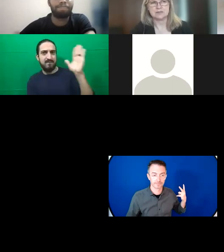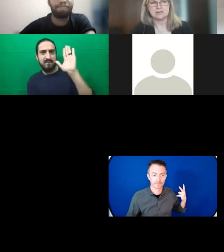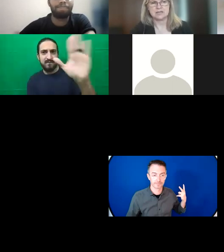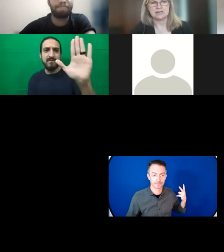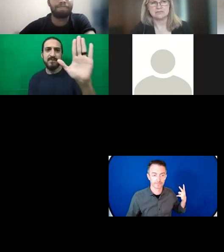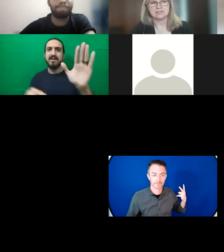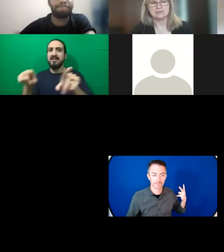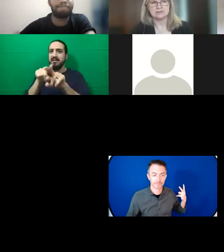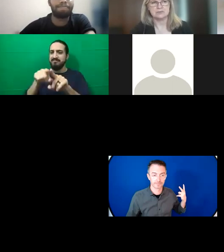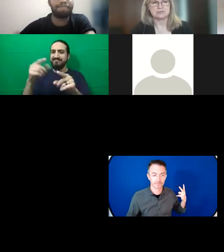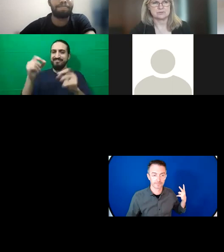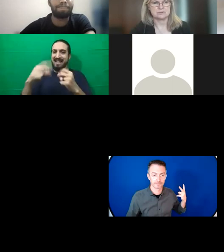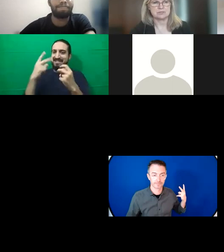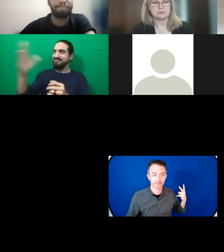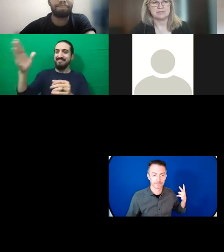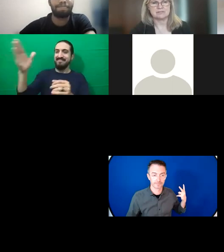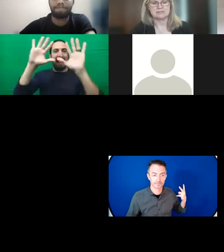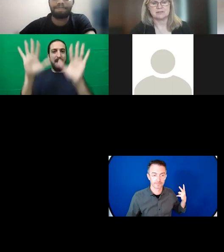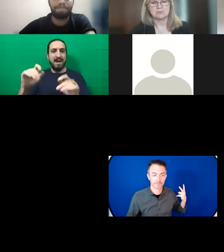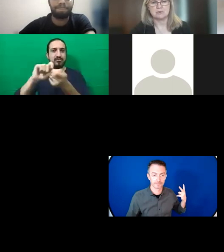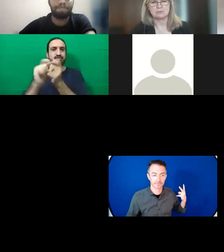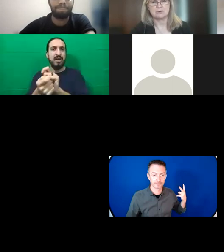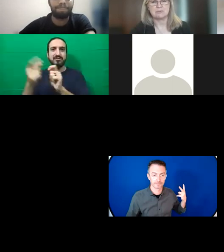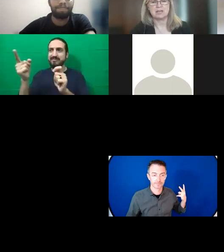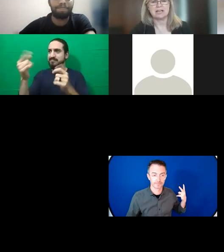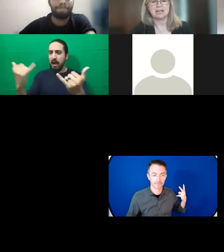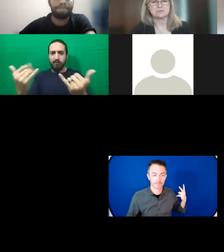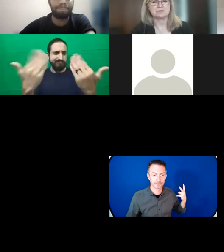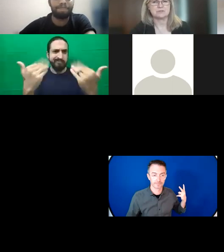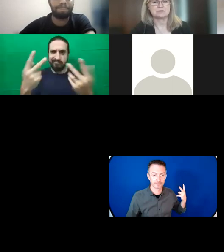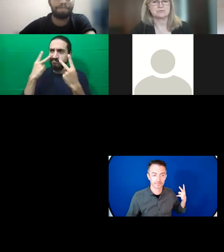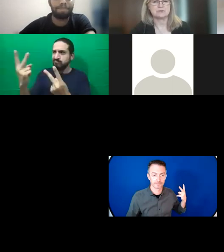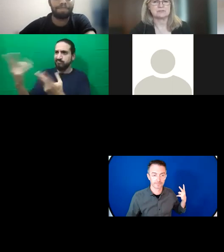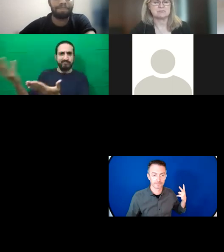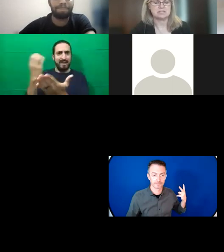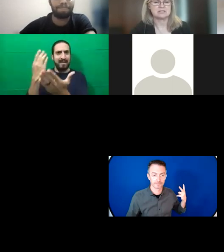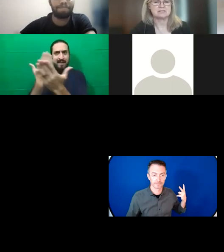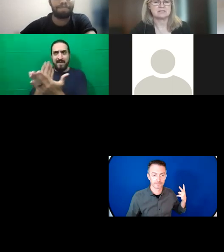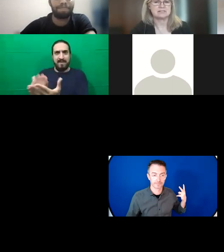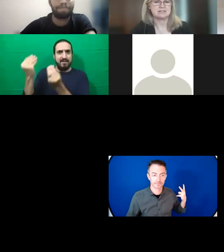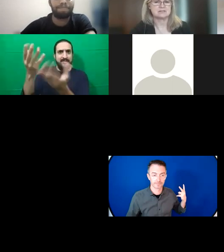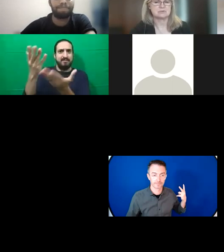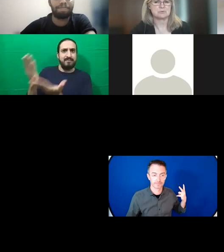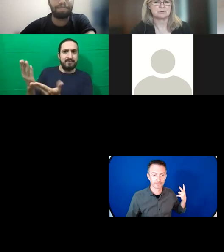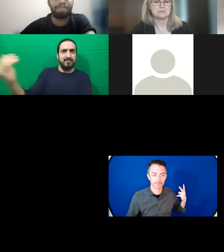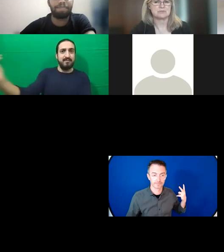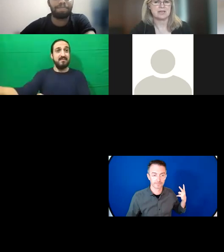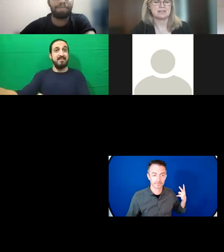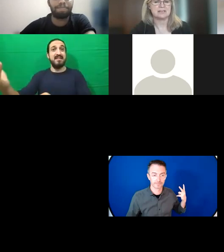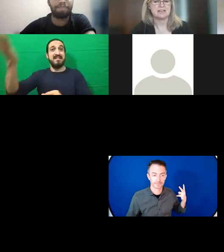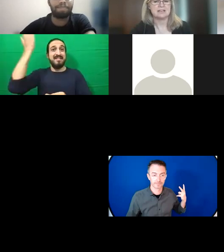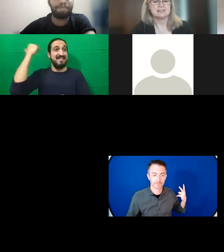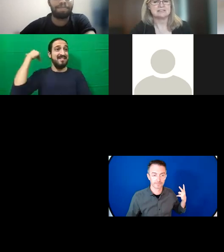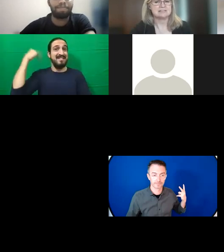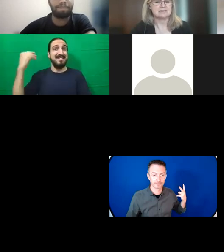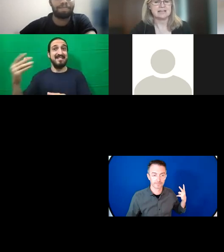was an activity that was also in a previous work program and as a result of those submissions and synthesis report of that